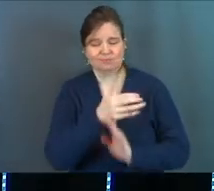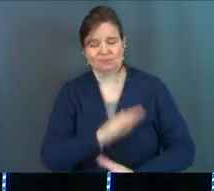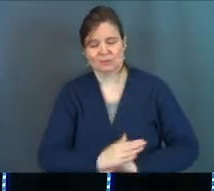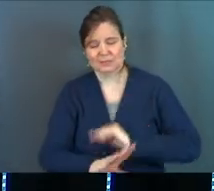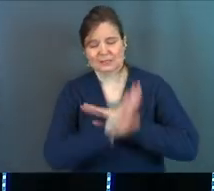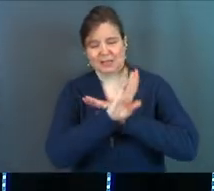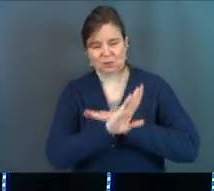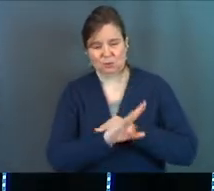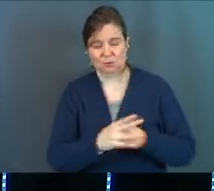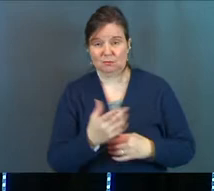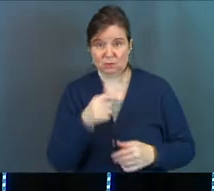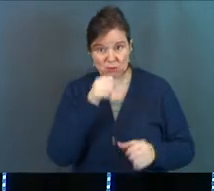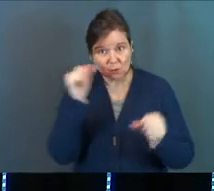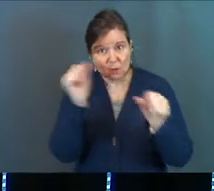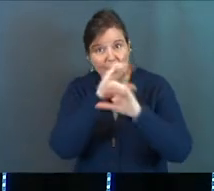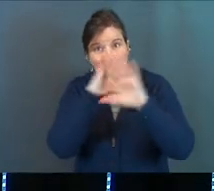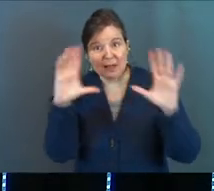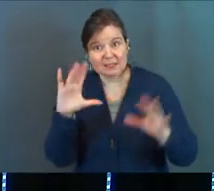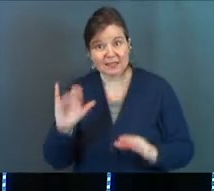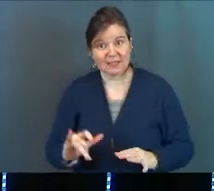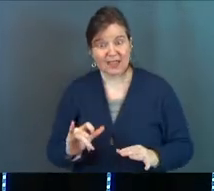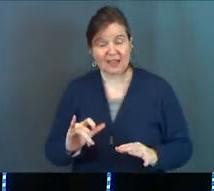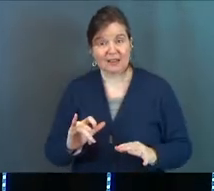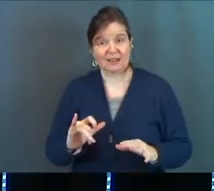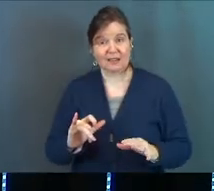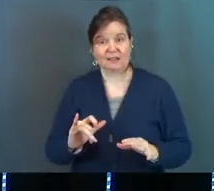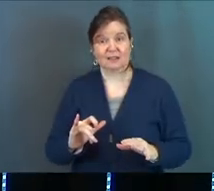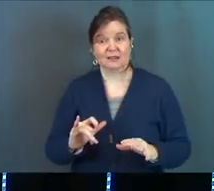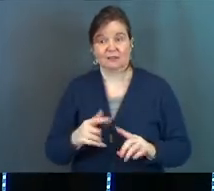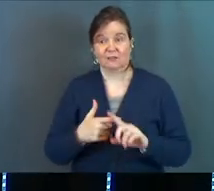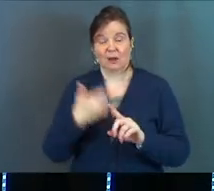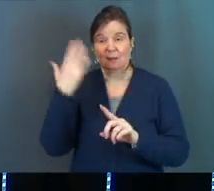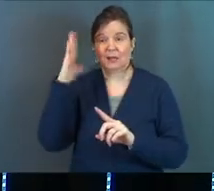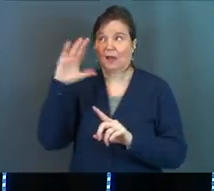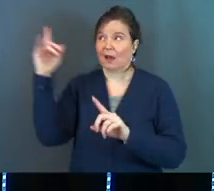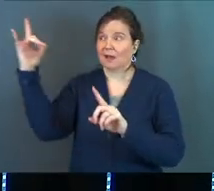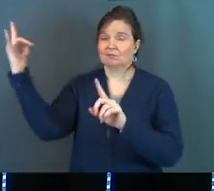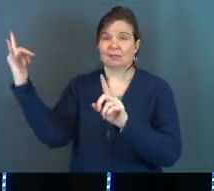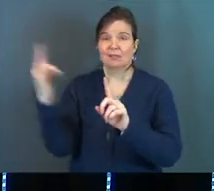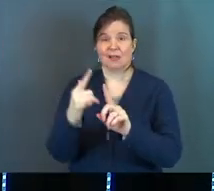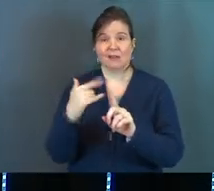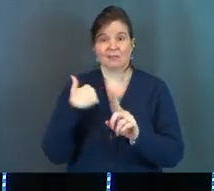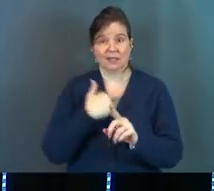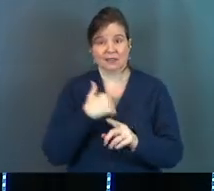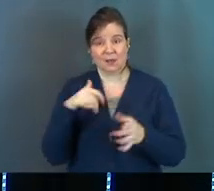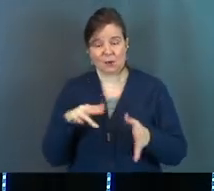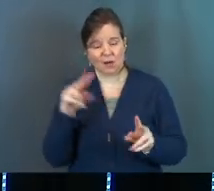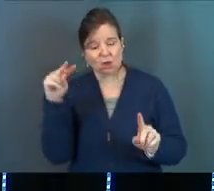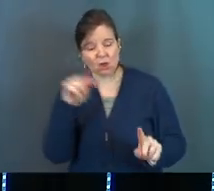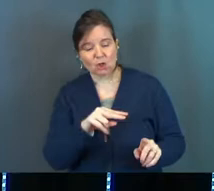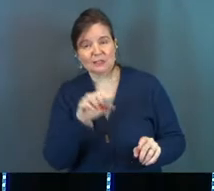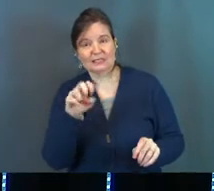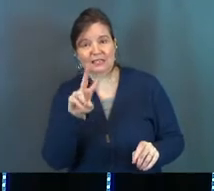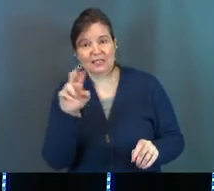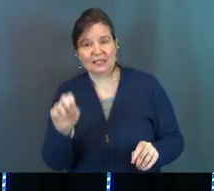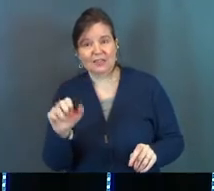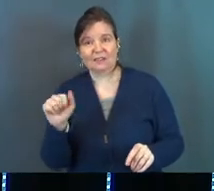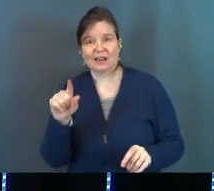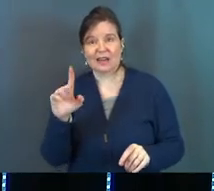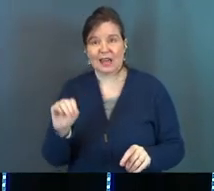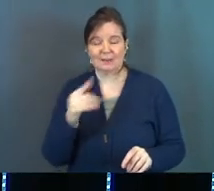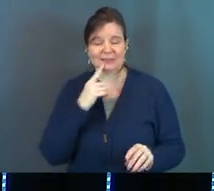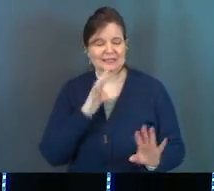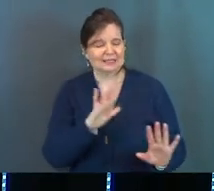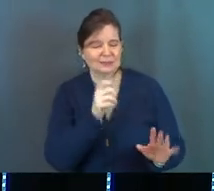that. Can you imagine that exponentially from God the Father to humanity as he looks at Eve and Adam